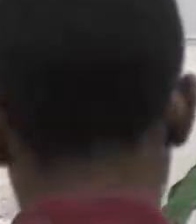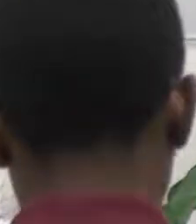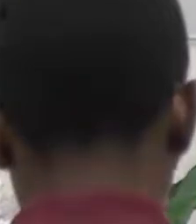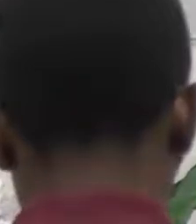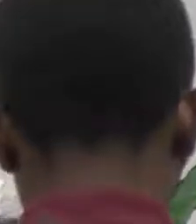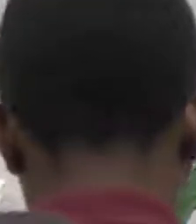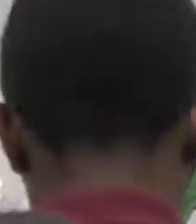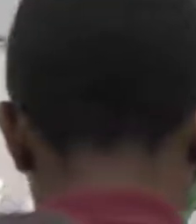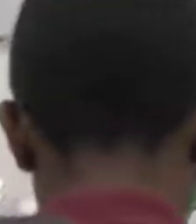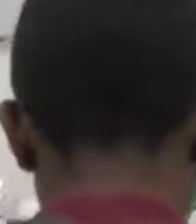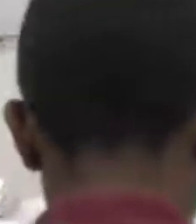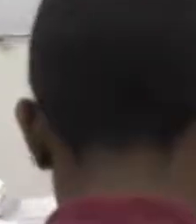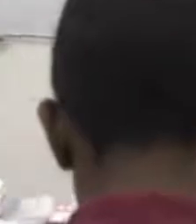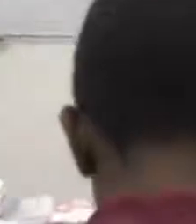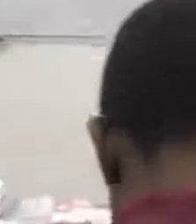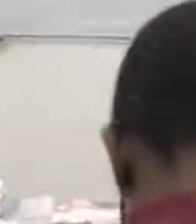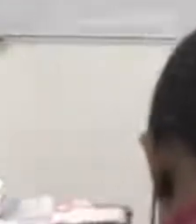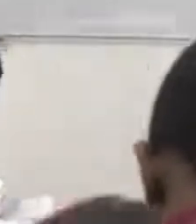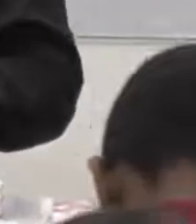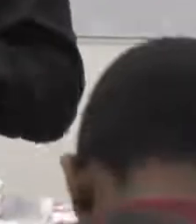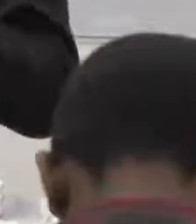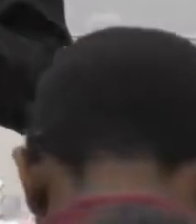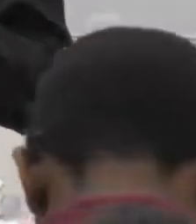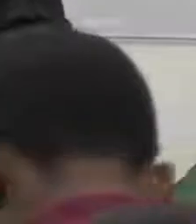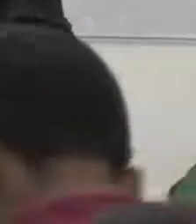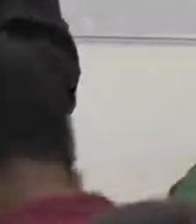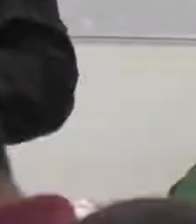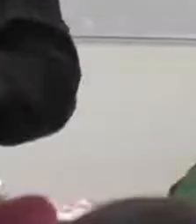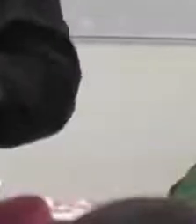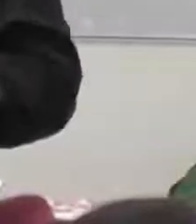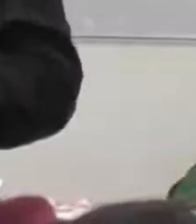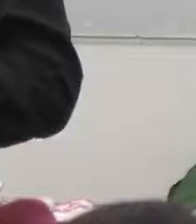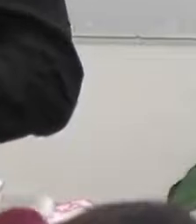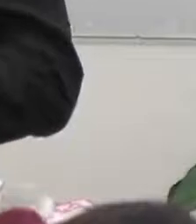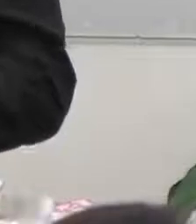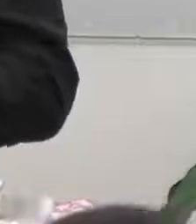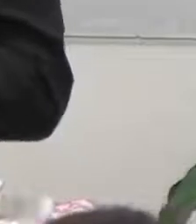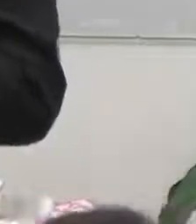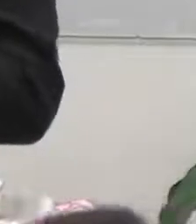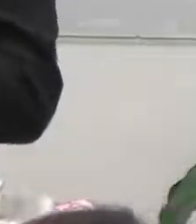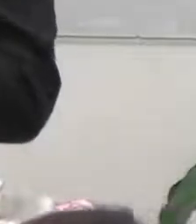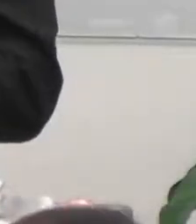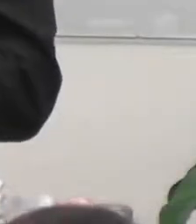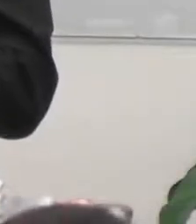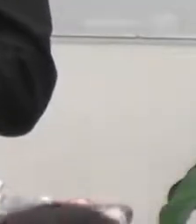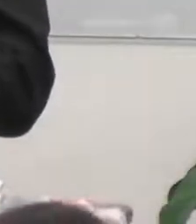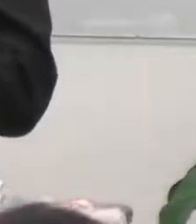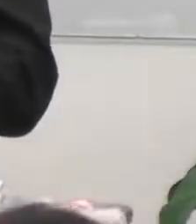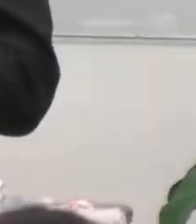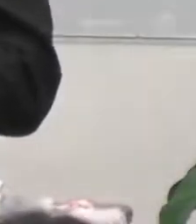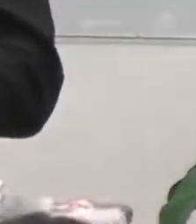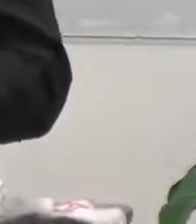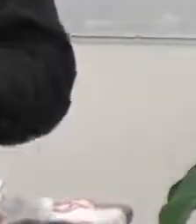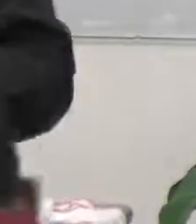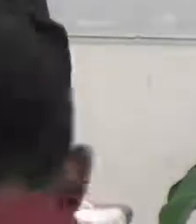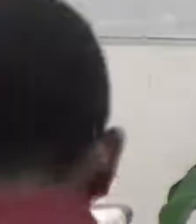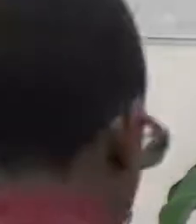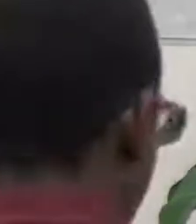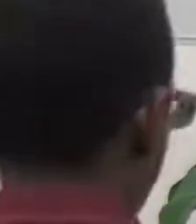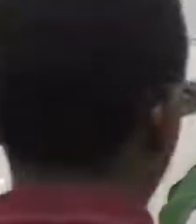Today we need to teach our teachings to give worth to the word of truth. But bring us life.